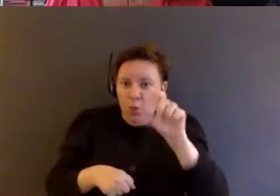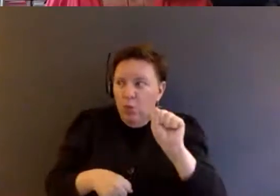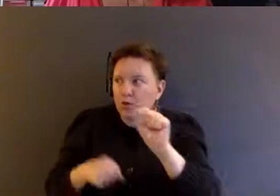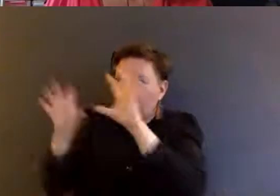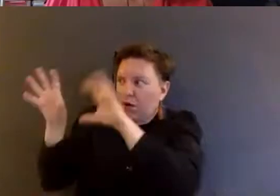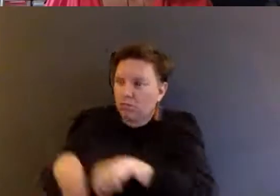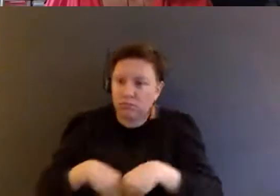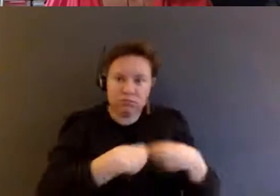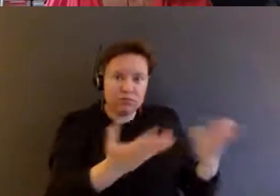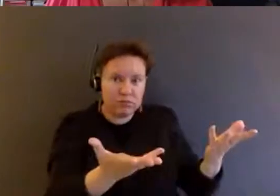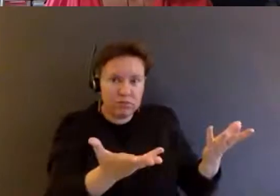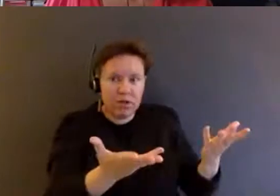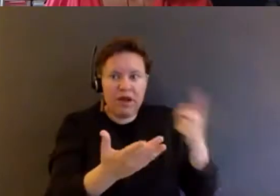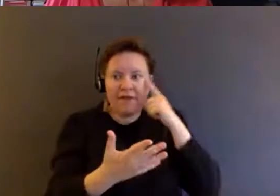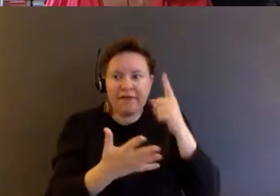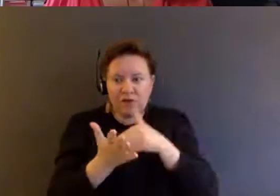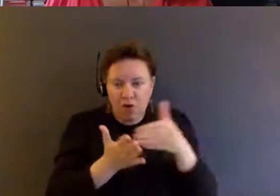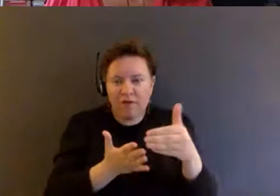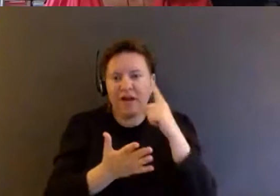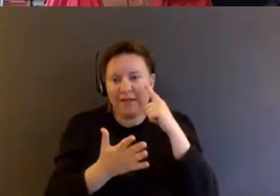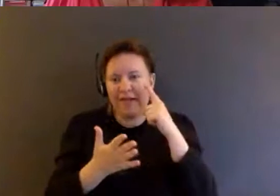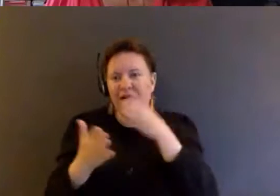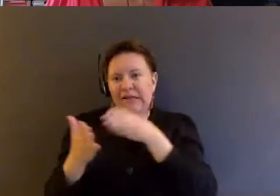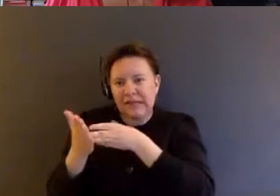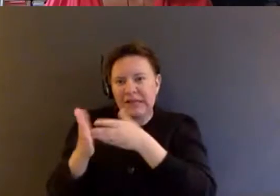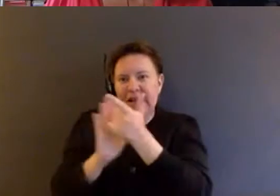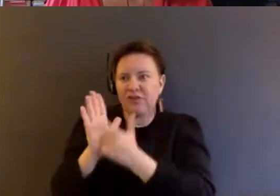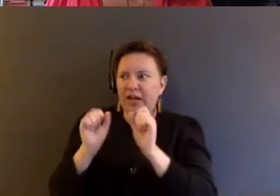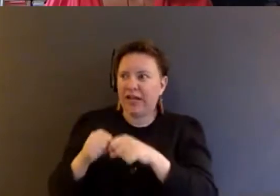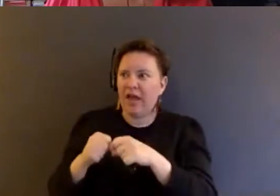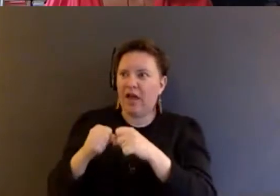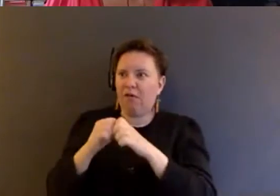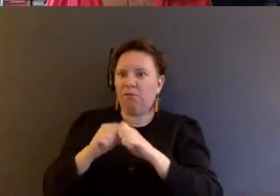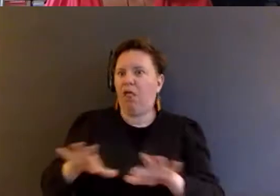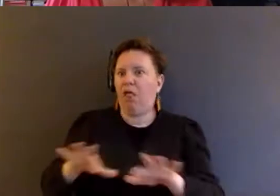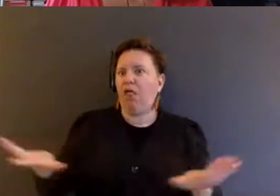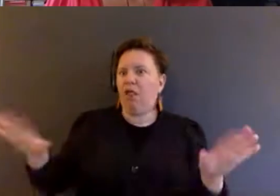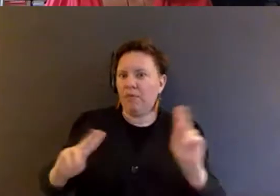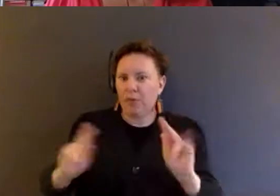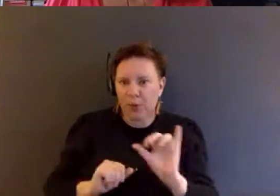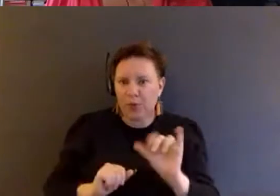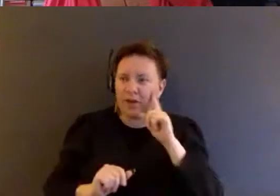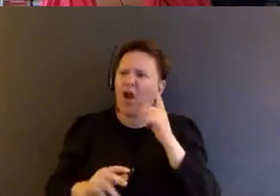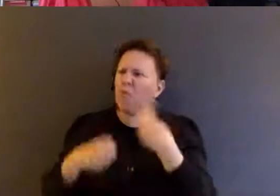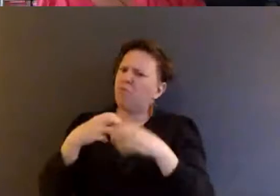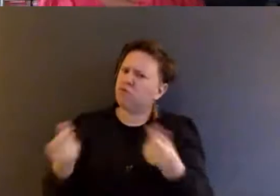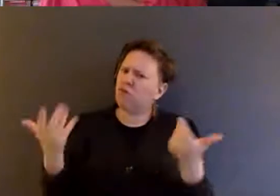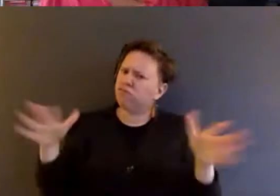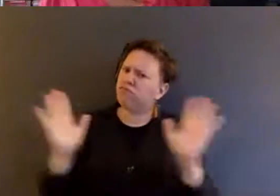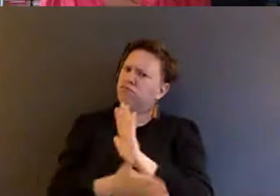And I think that's often not the case. And I think litigation can be demobilizing too, because people like think the problem's been solved or,